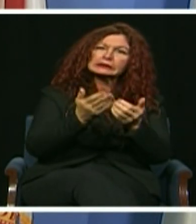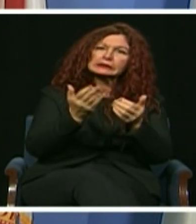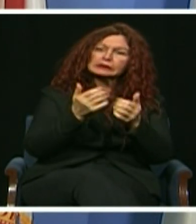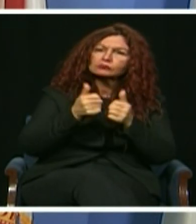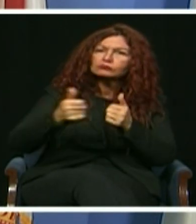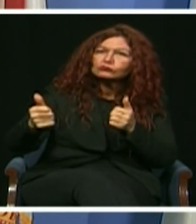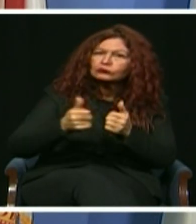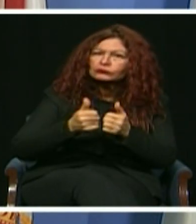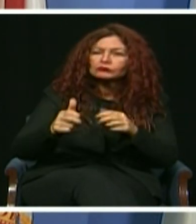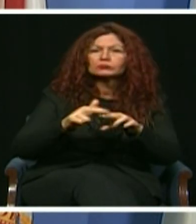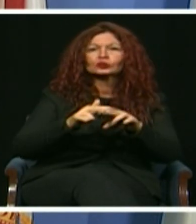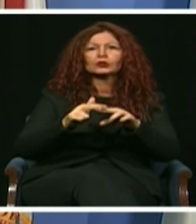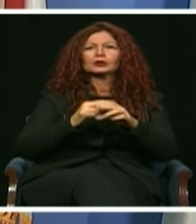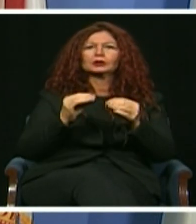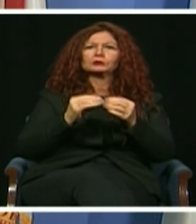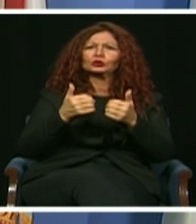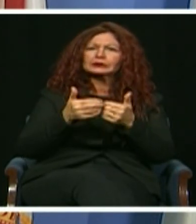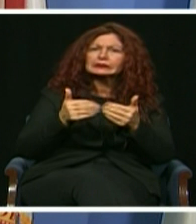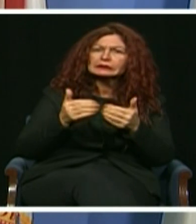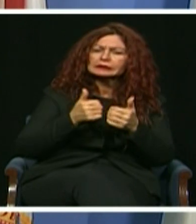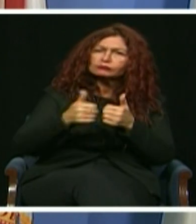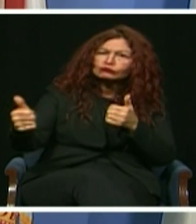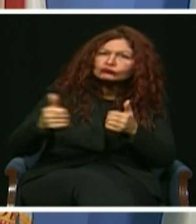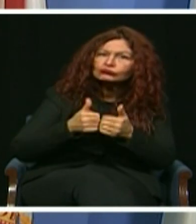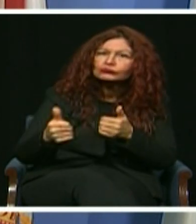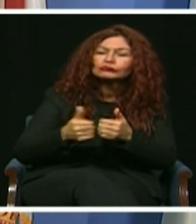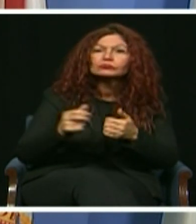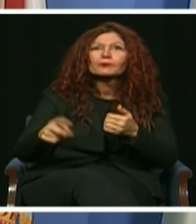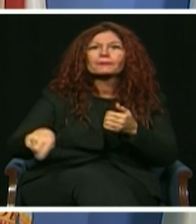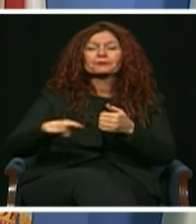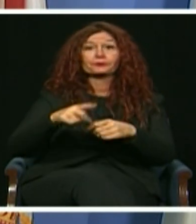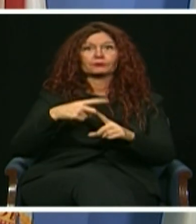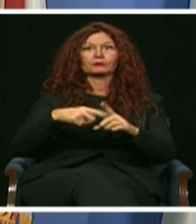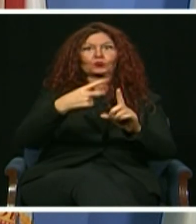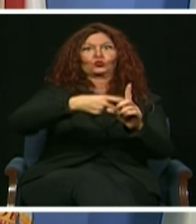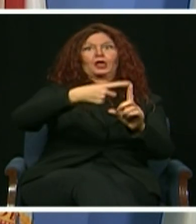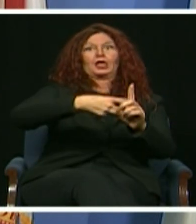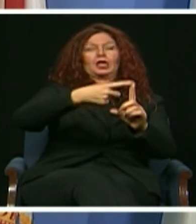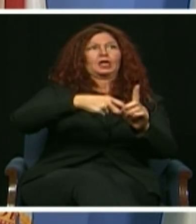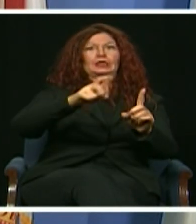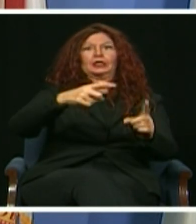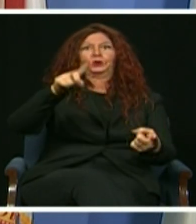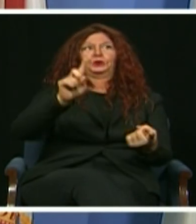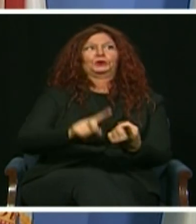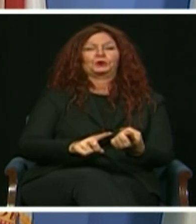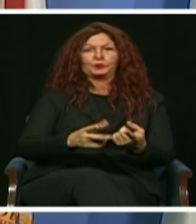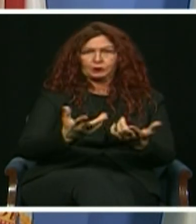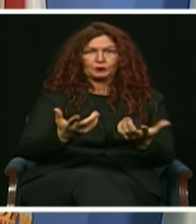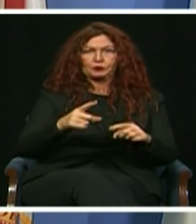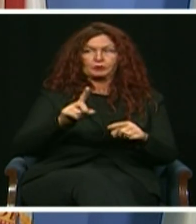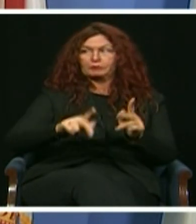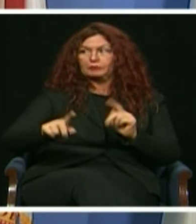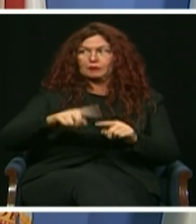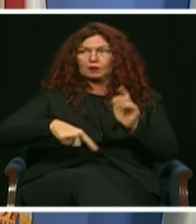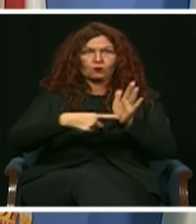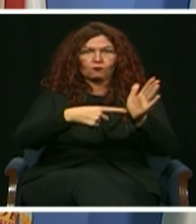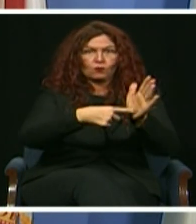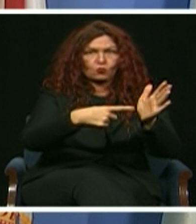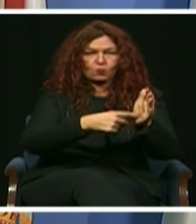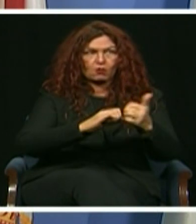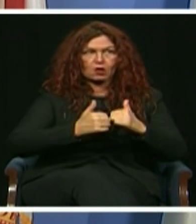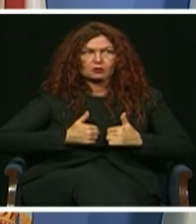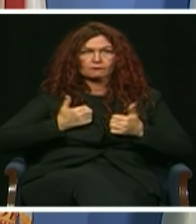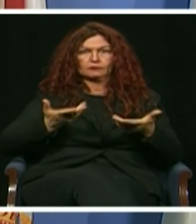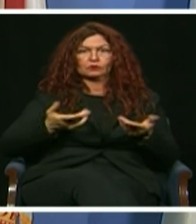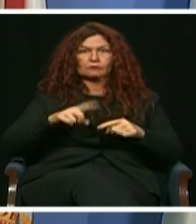connect our community and create new opportunities and the means to access them. We need to work together at all levels of government to realize